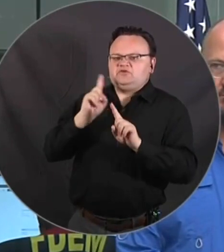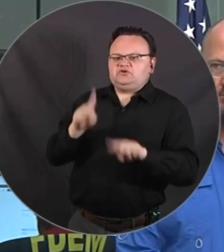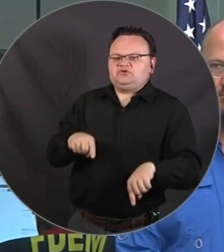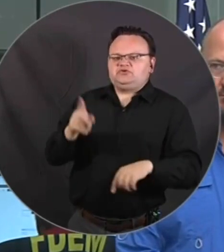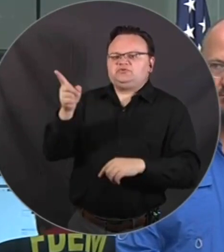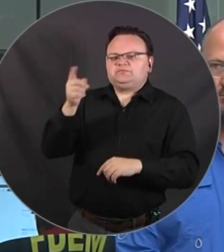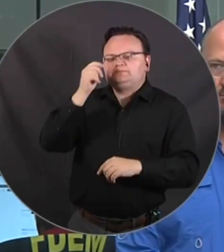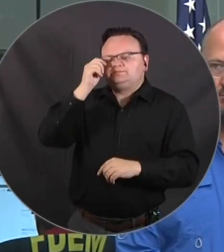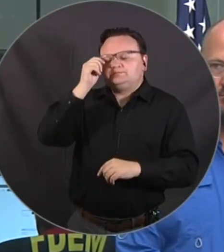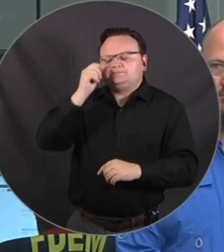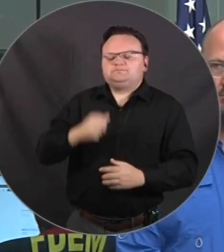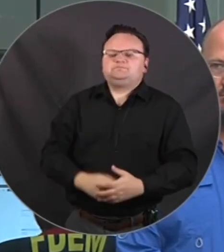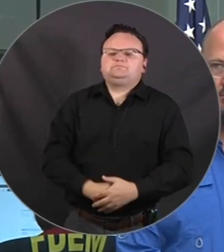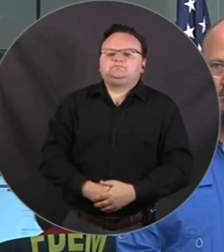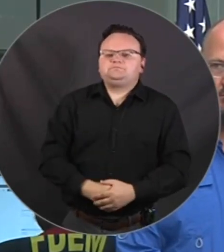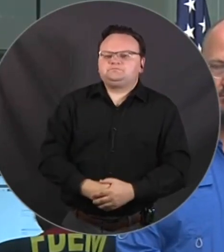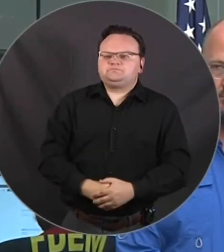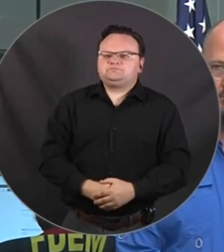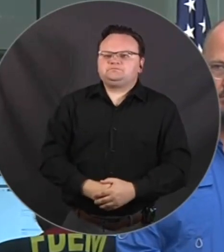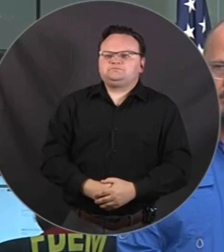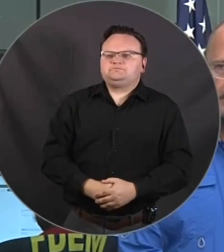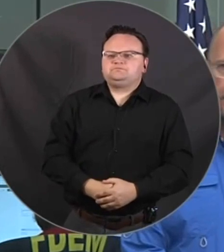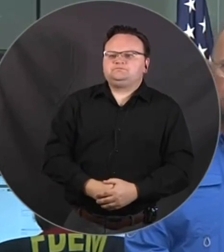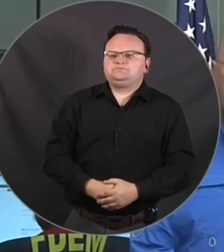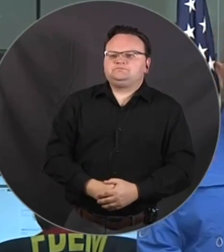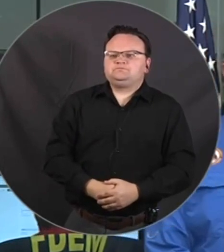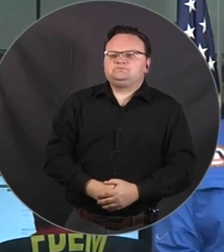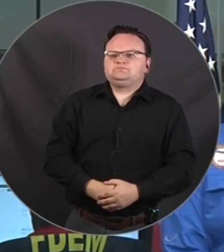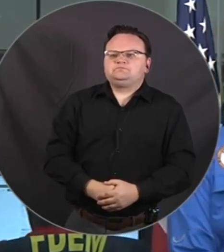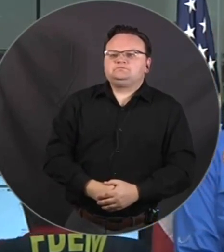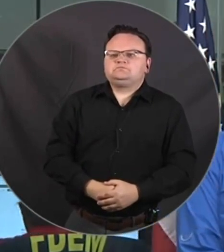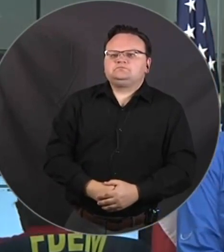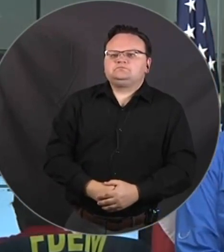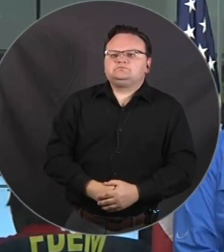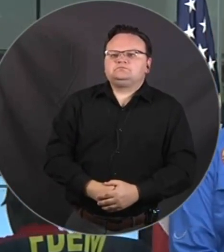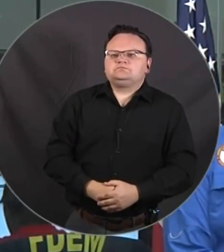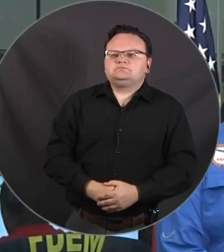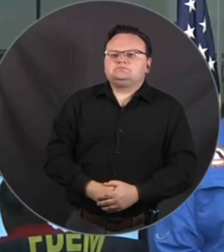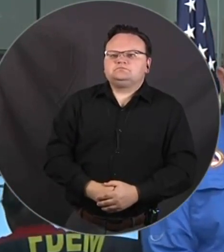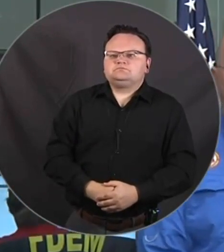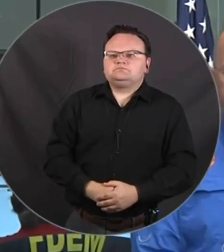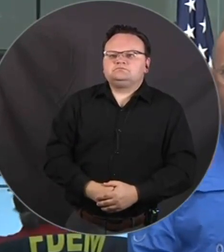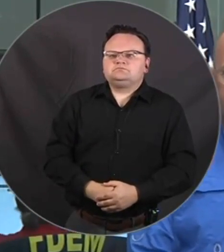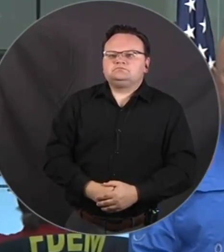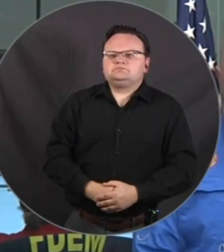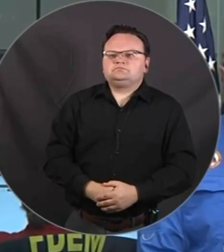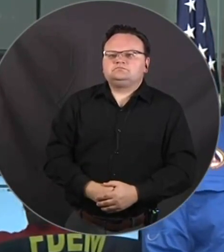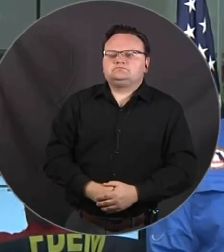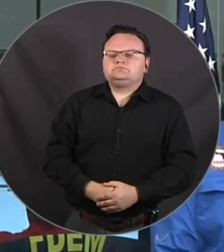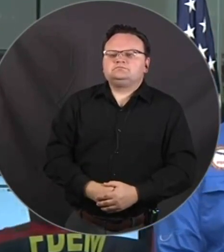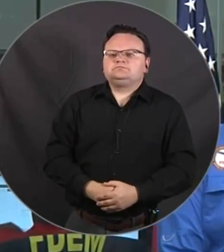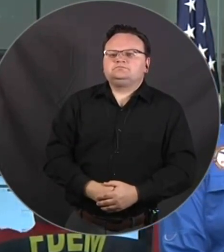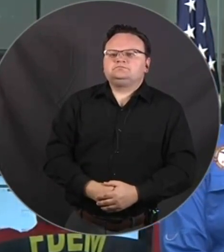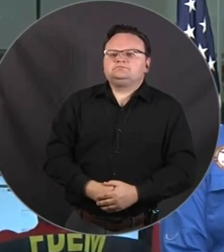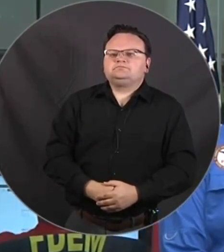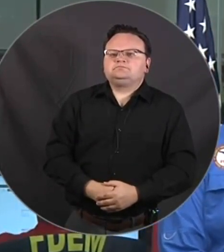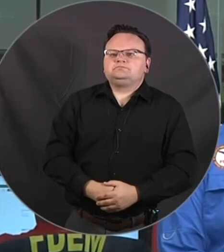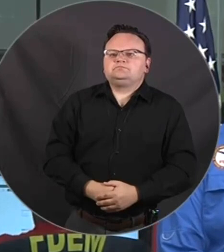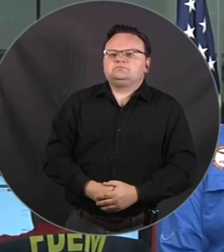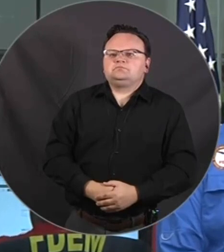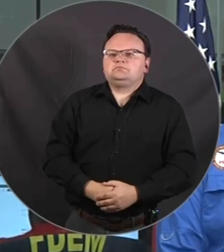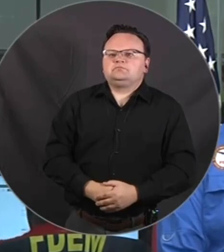debris removal and uh and and extra help whatnot what was our request for our request at this at this time was for